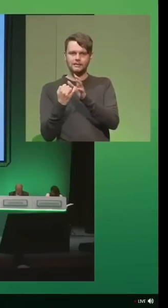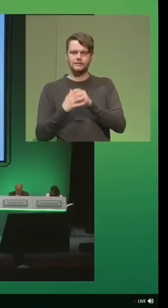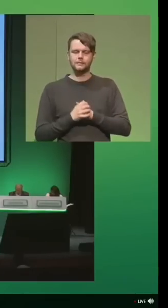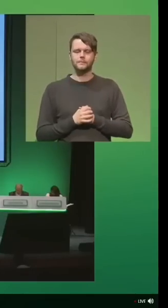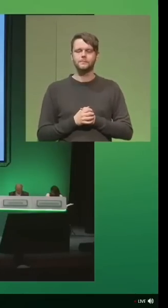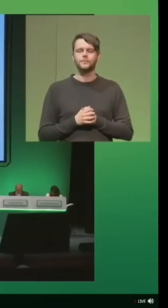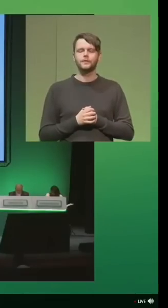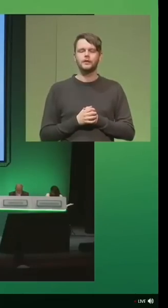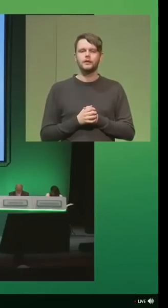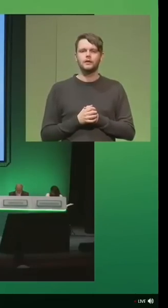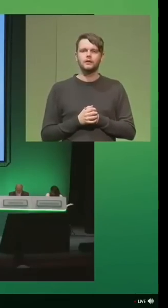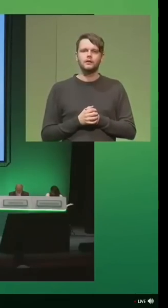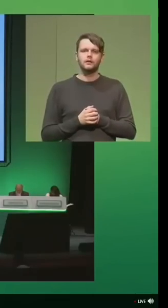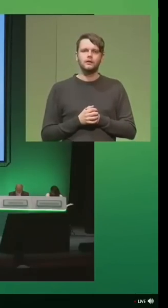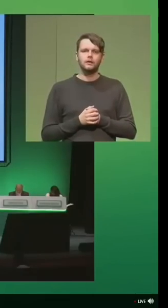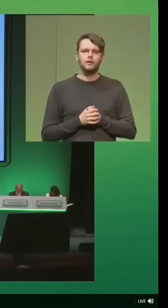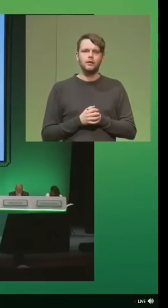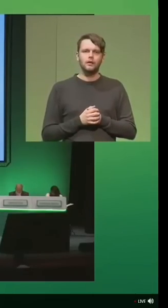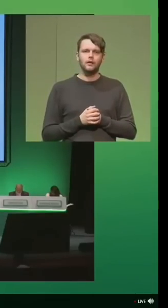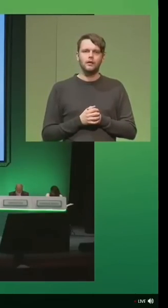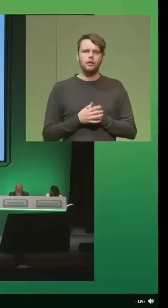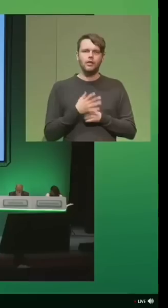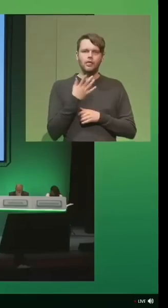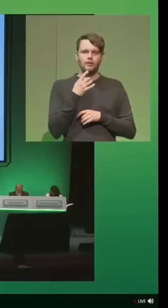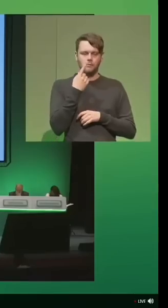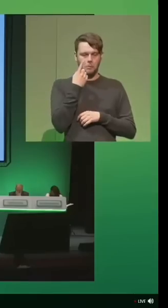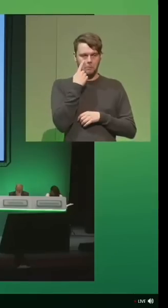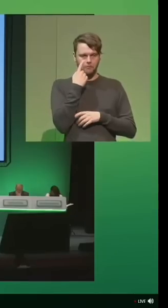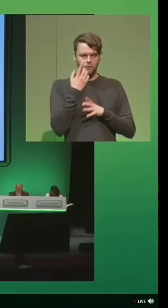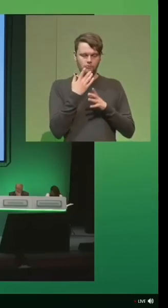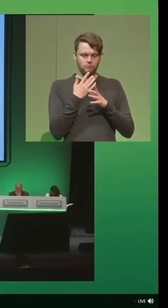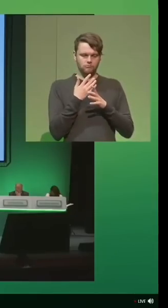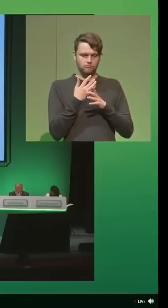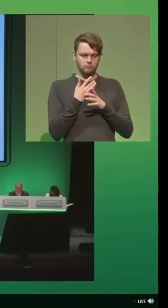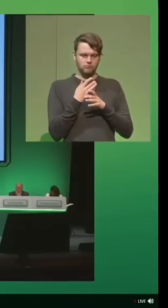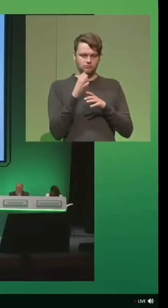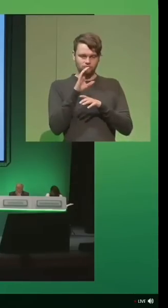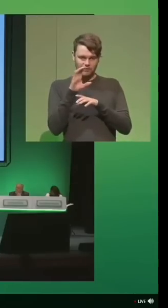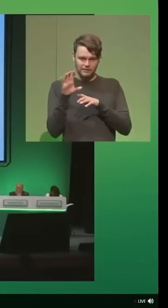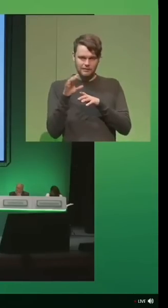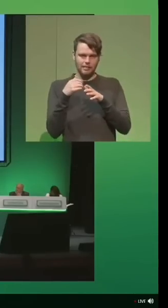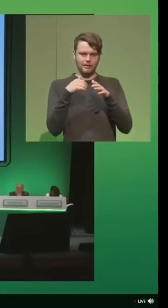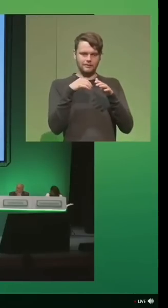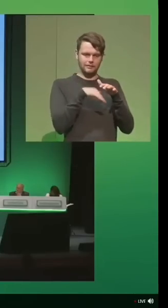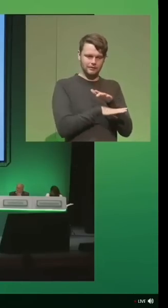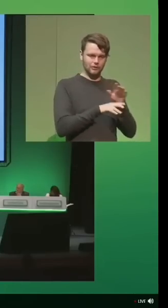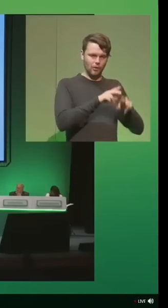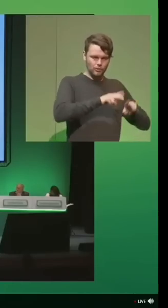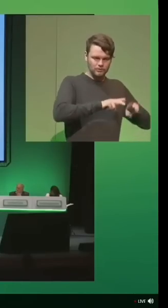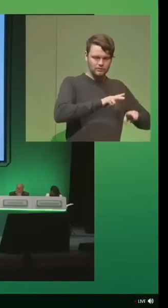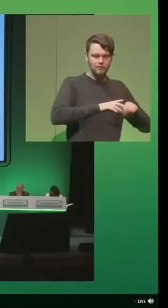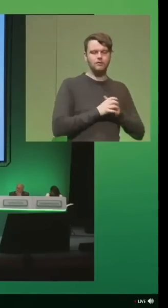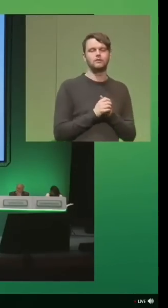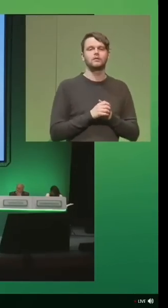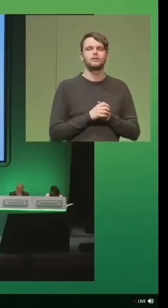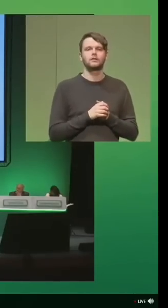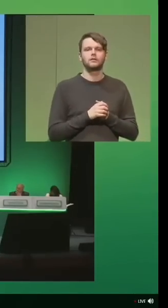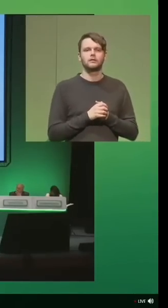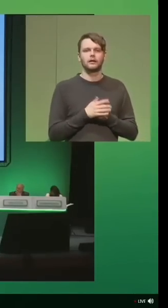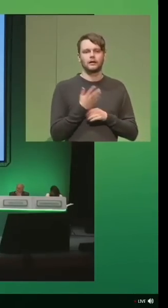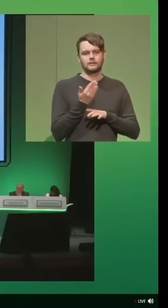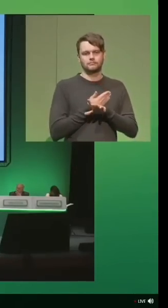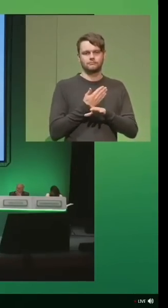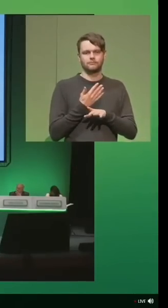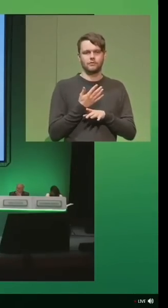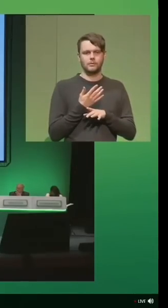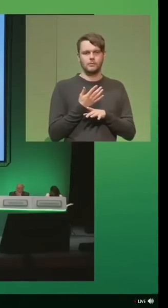I'm time-served, proven retail banker and internal auditor and former managing director.